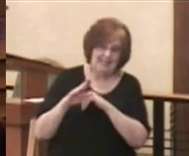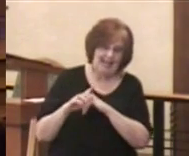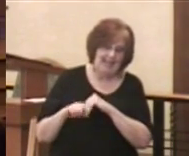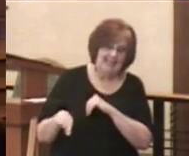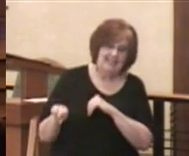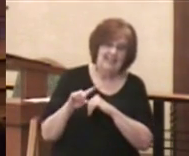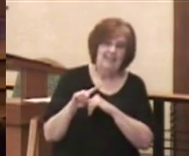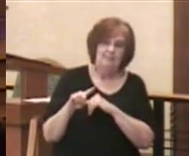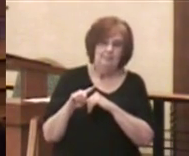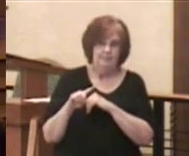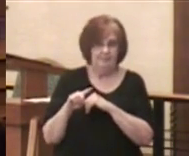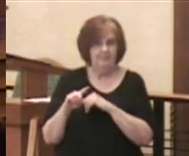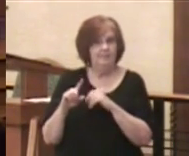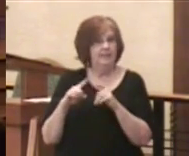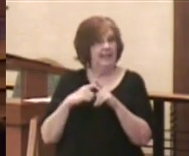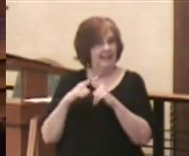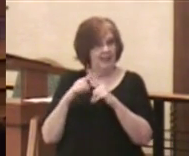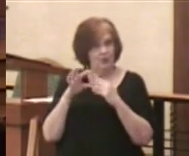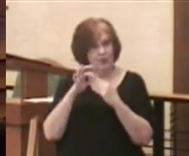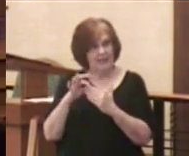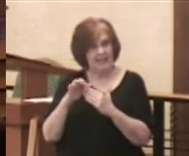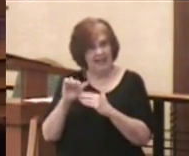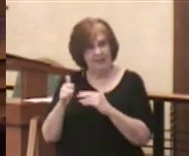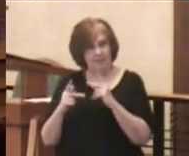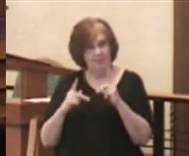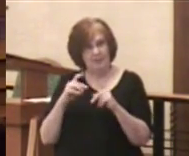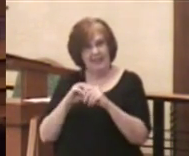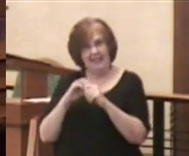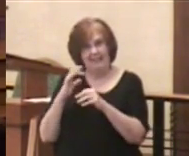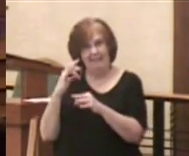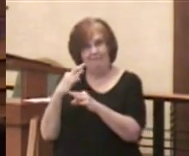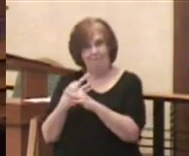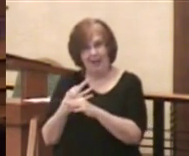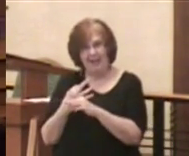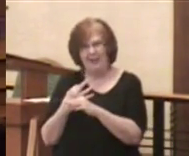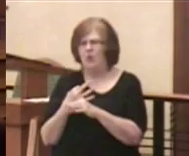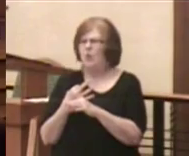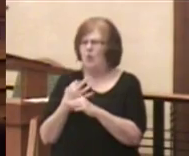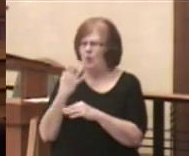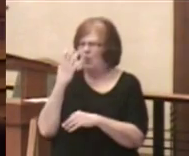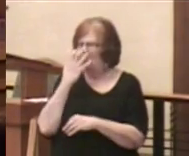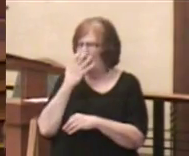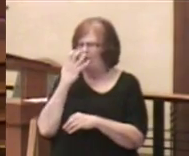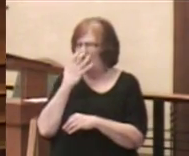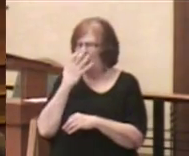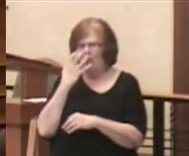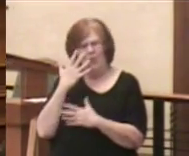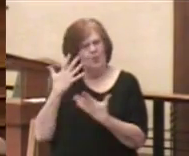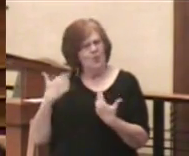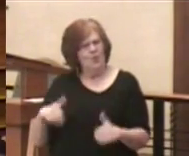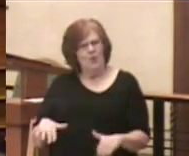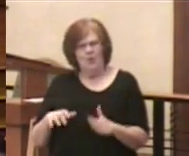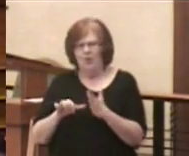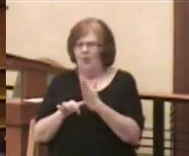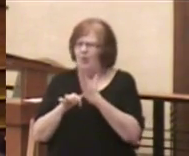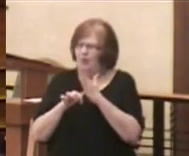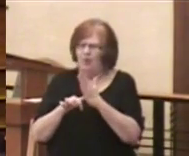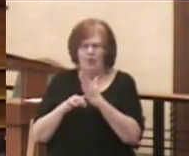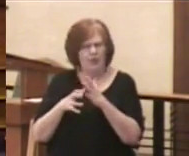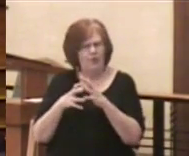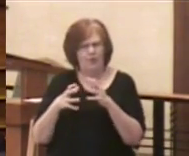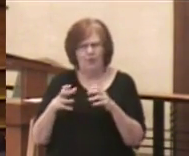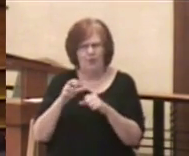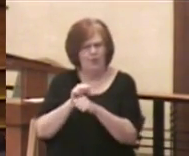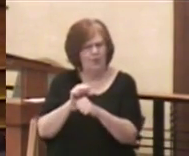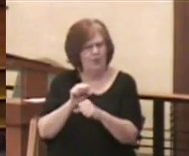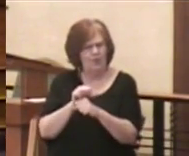those who are sent then to lead others in the faith, and it's a pretty tall order. In fact, the first part of